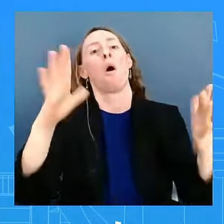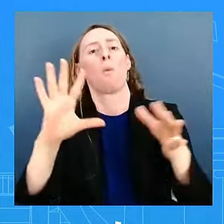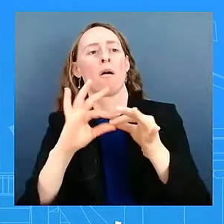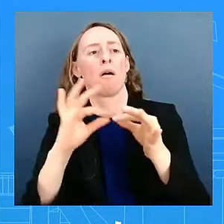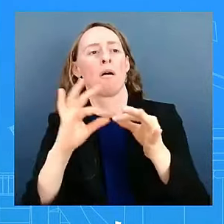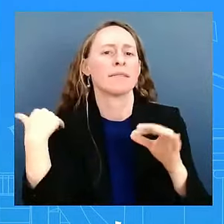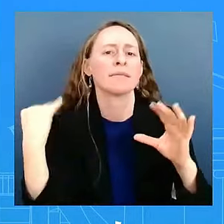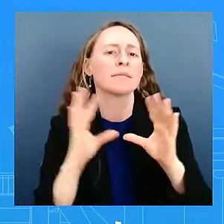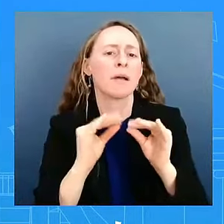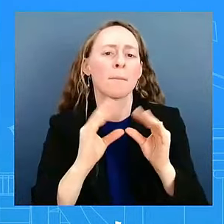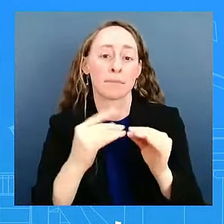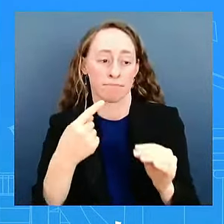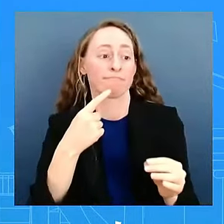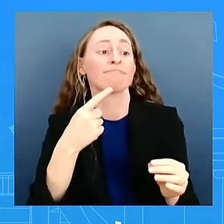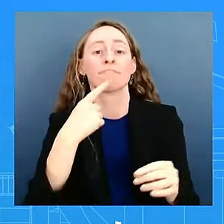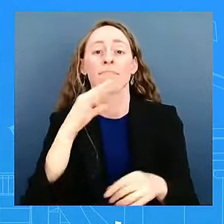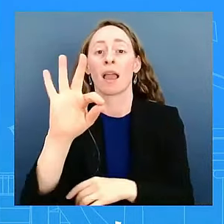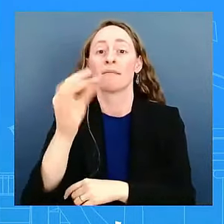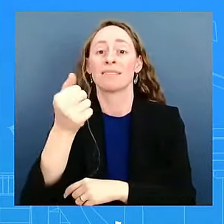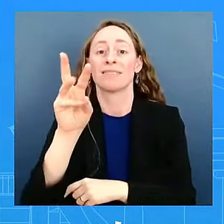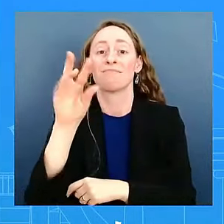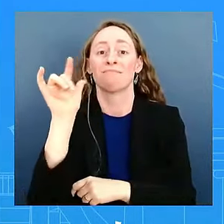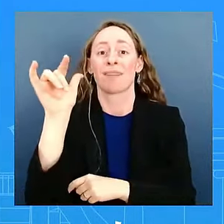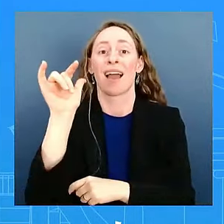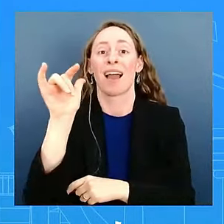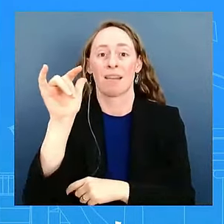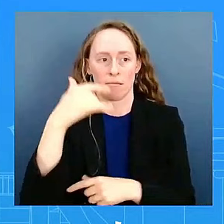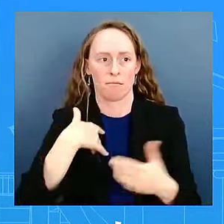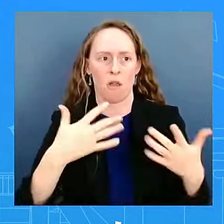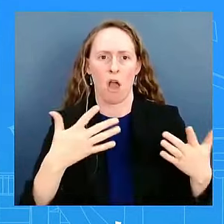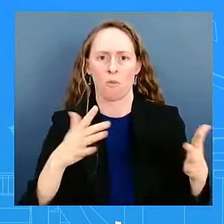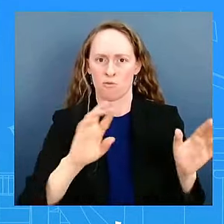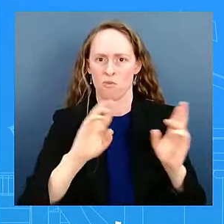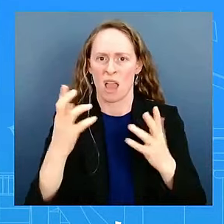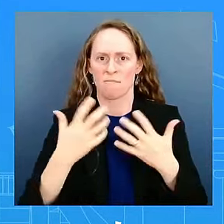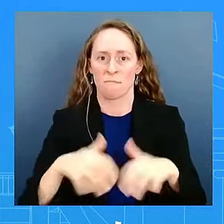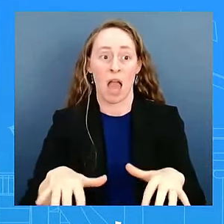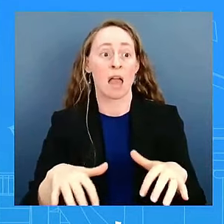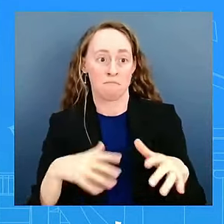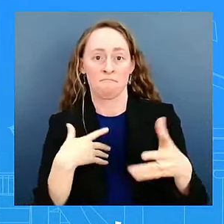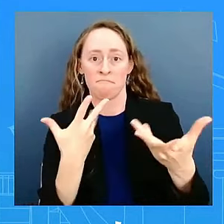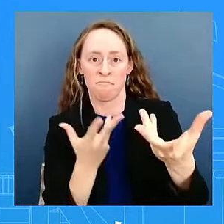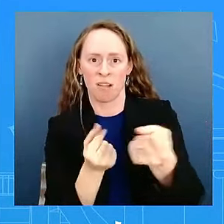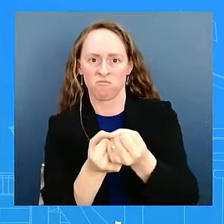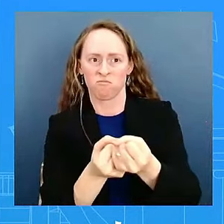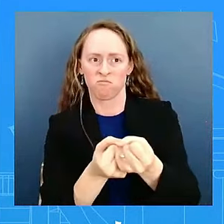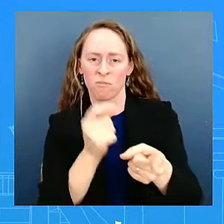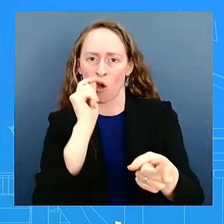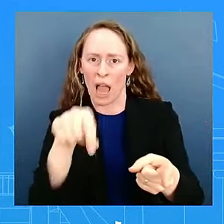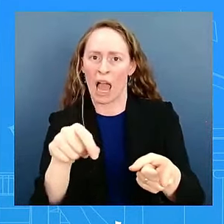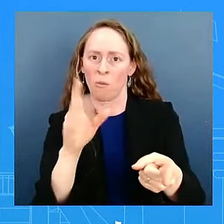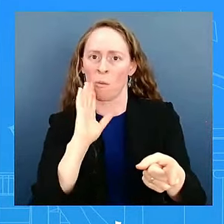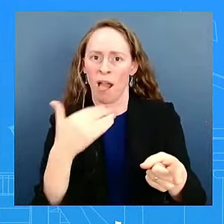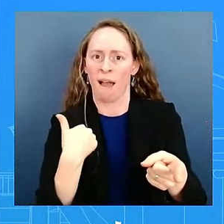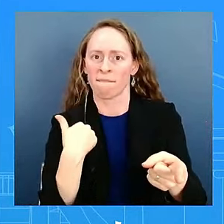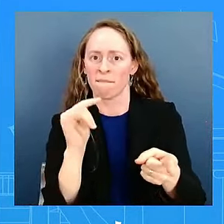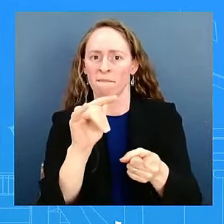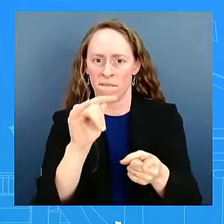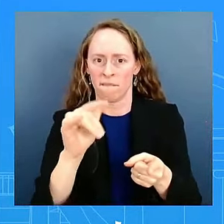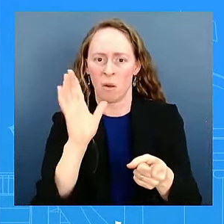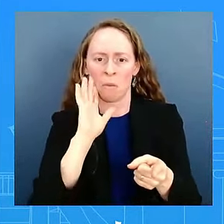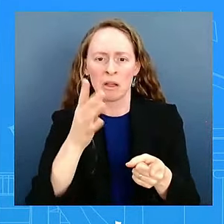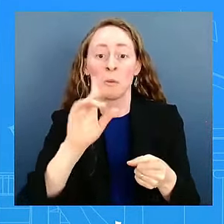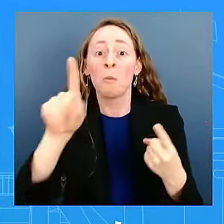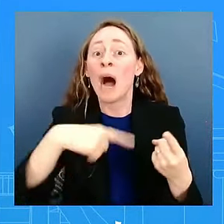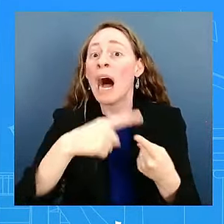continues to move forward. We've said that they will be operational by the end of the summer. We have no reason to doubt that. Thank you so much, Karine. Hi,